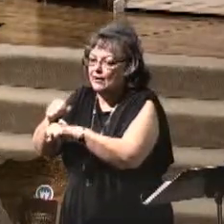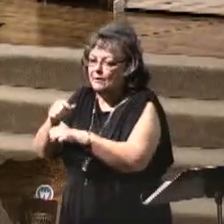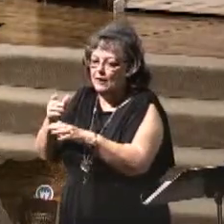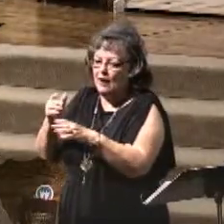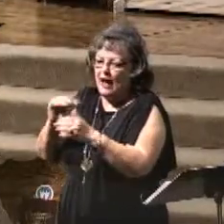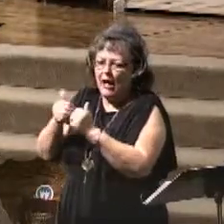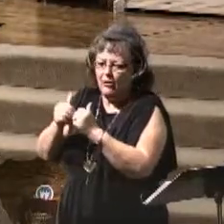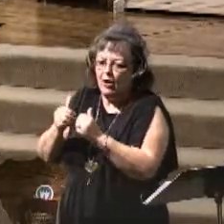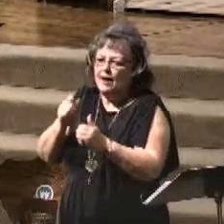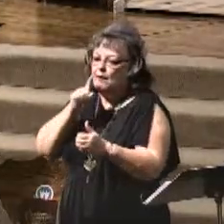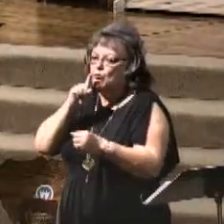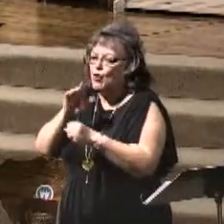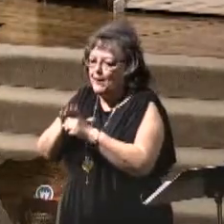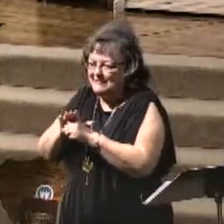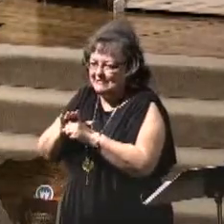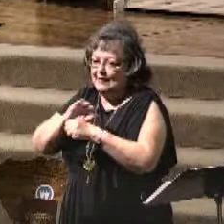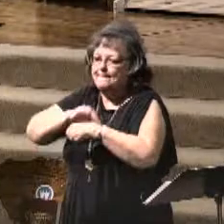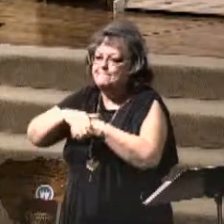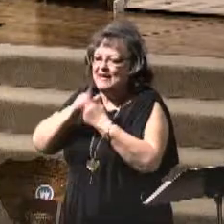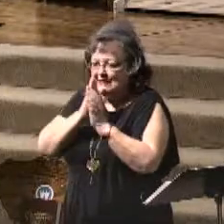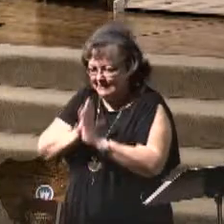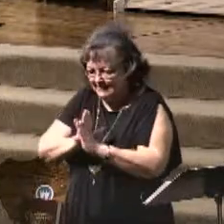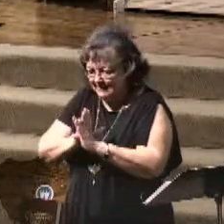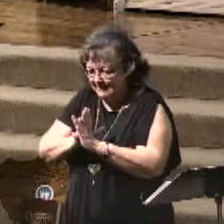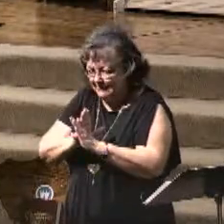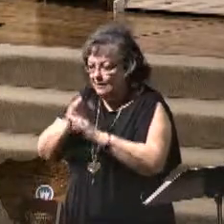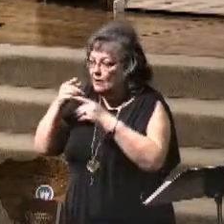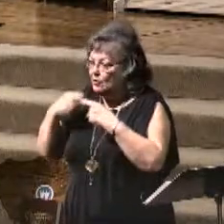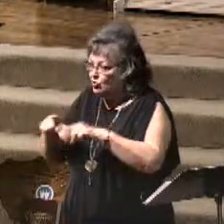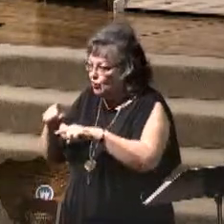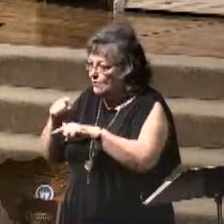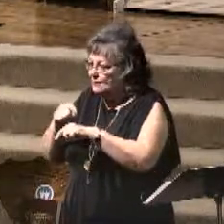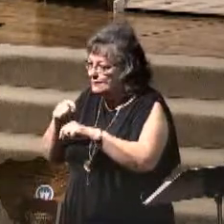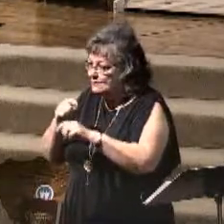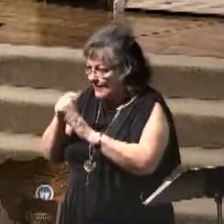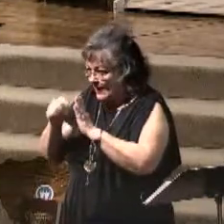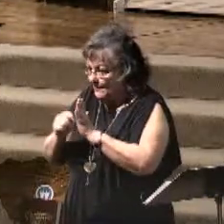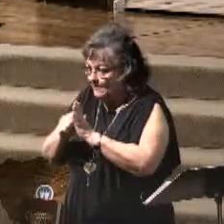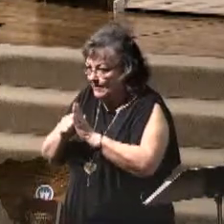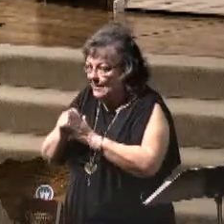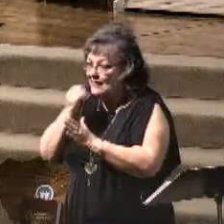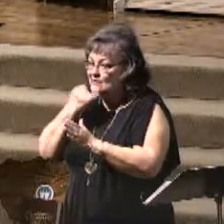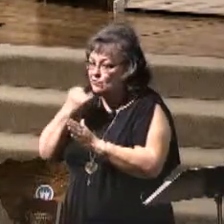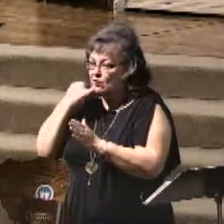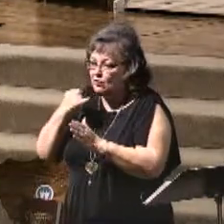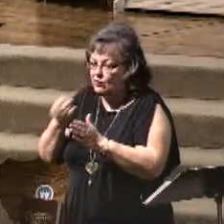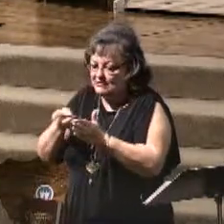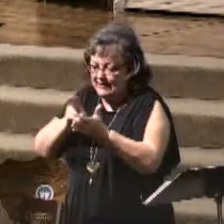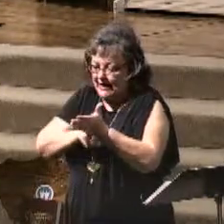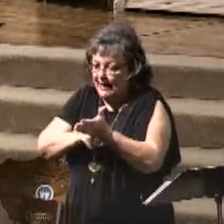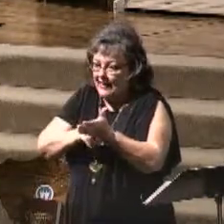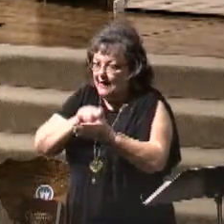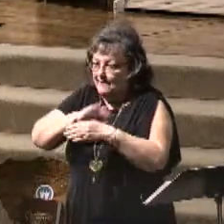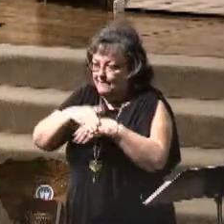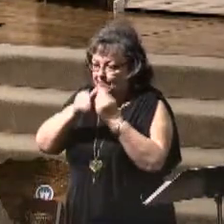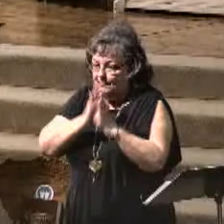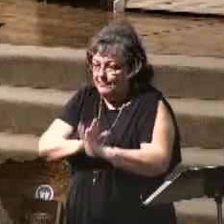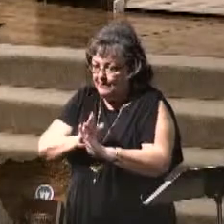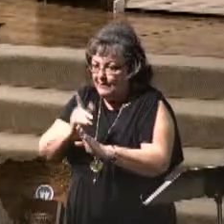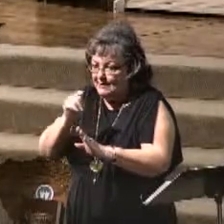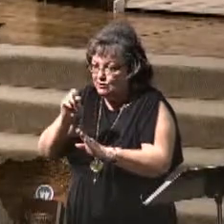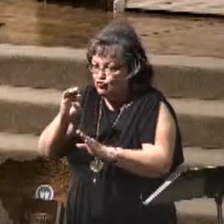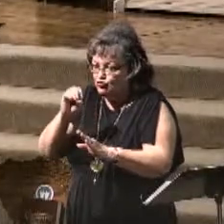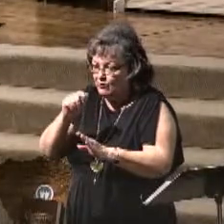peace. During this time, Israel will sign a peace treaty that he will make happen.